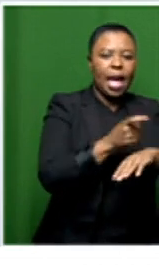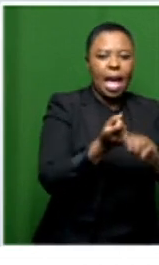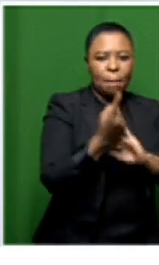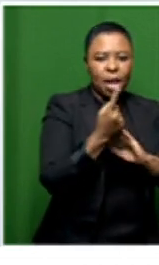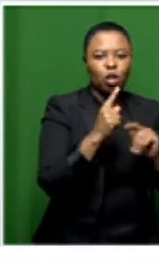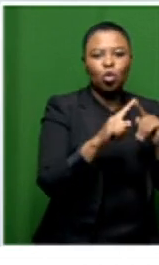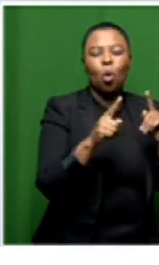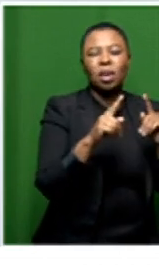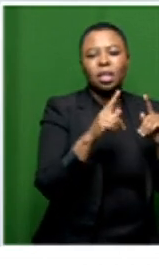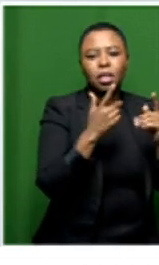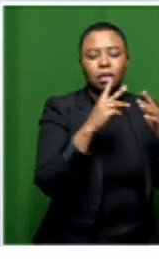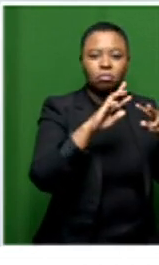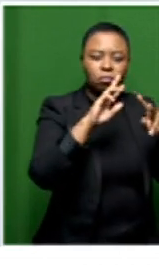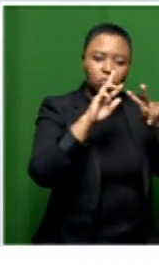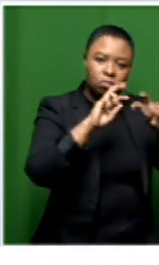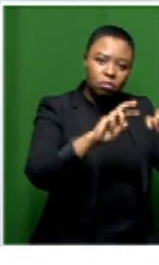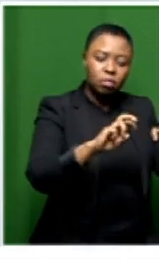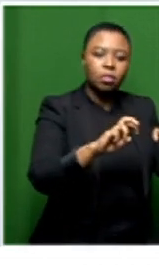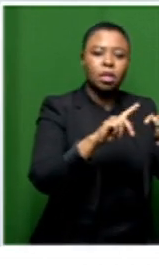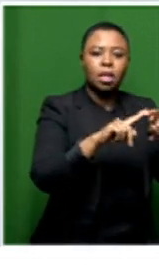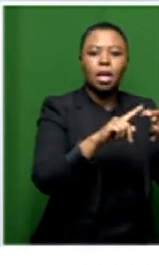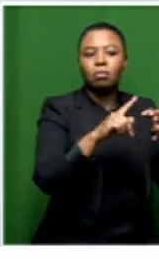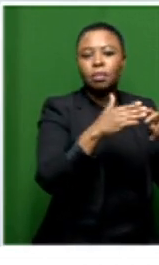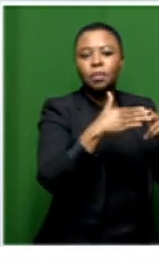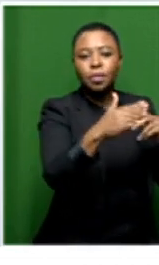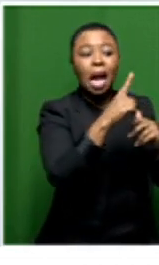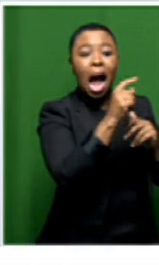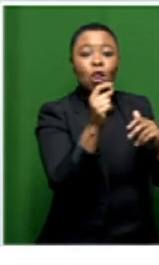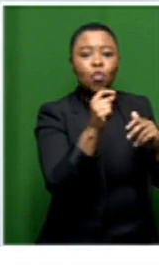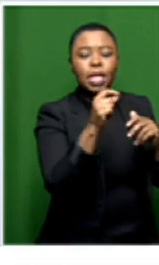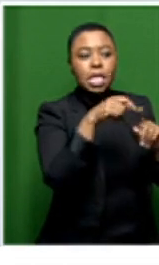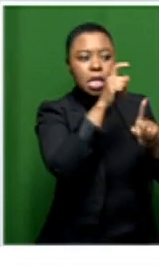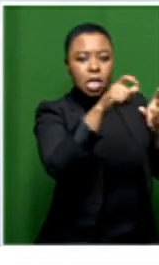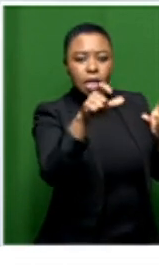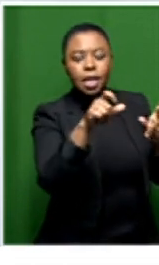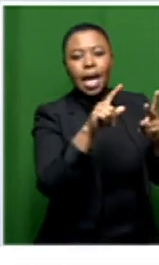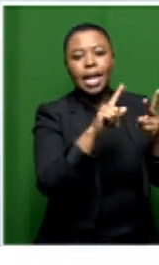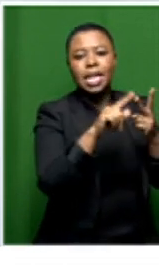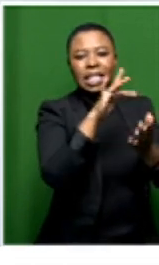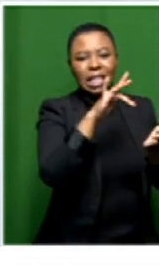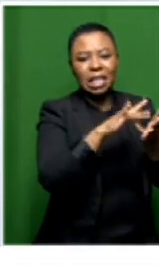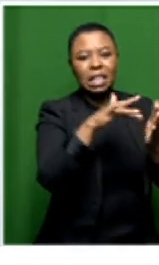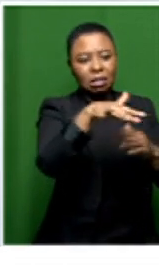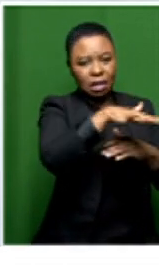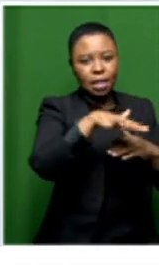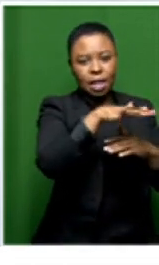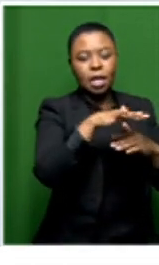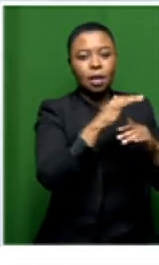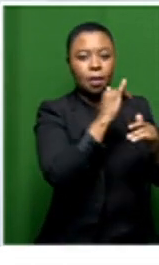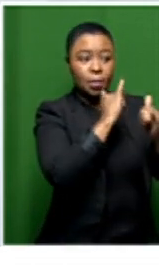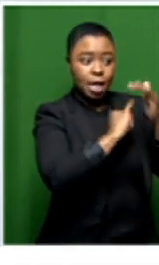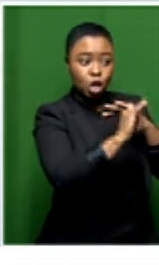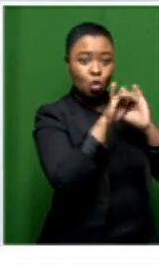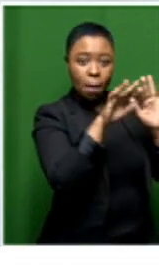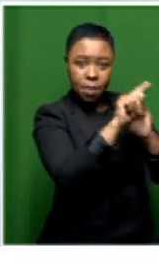larger study of a hundred non-covered individuals and city housing individuals and um we